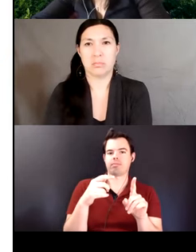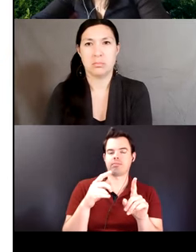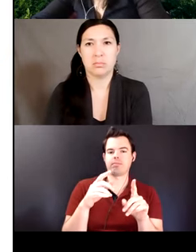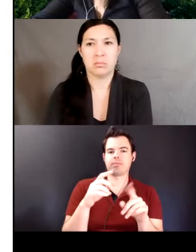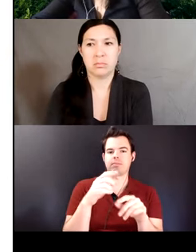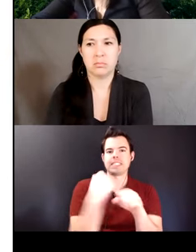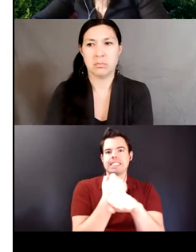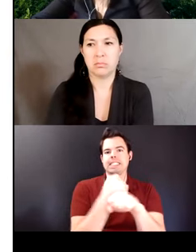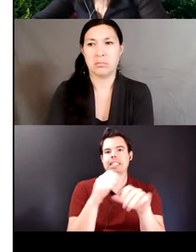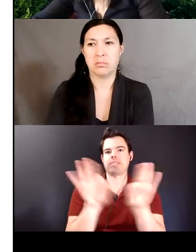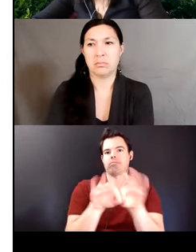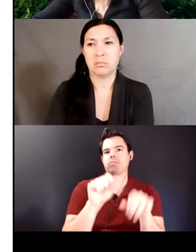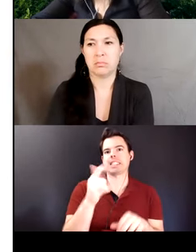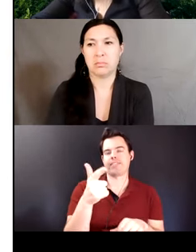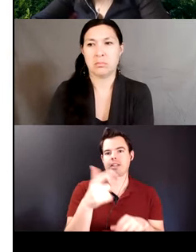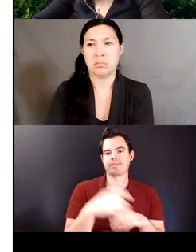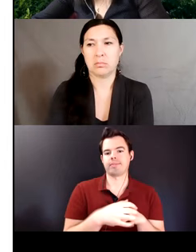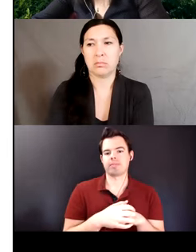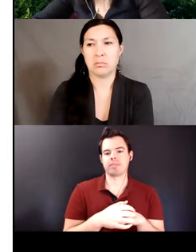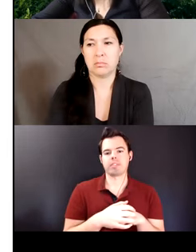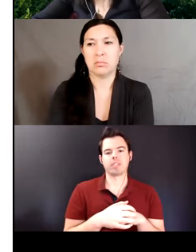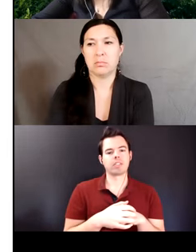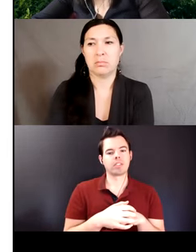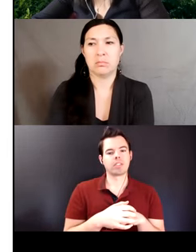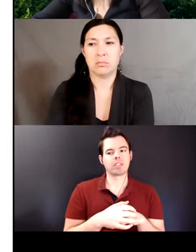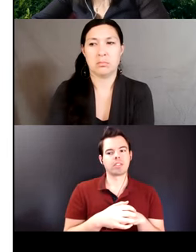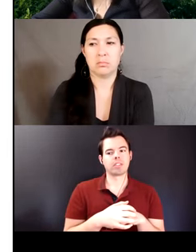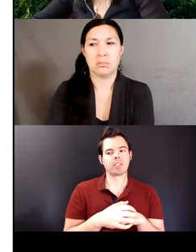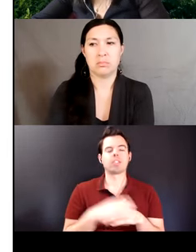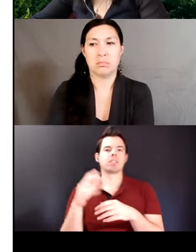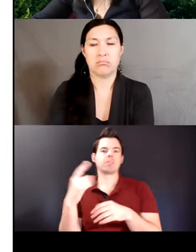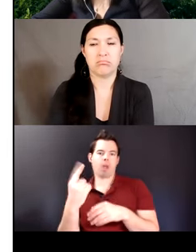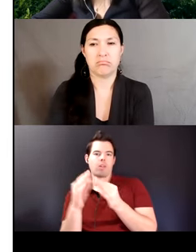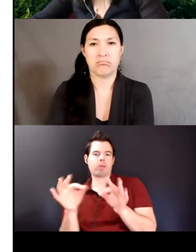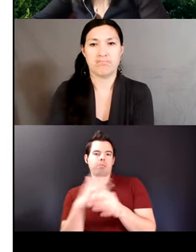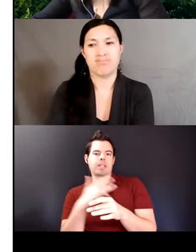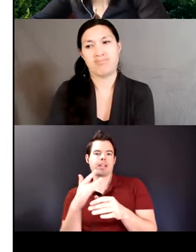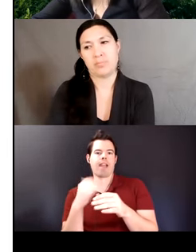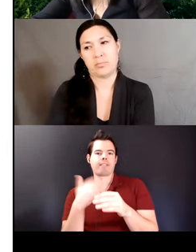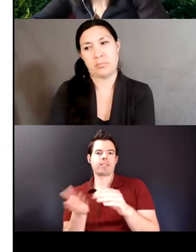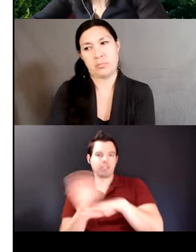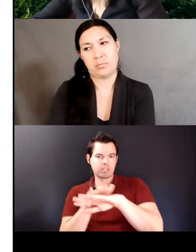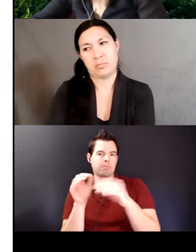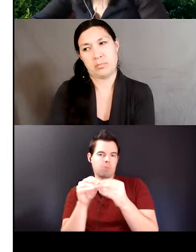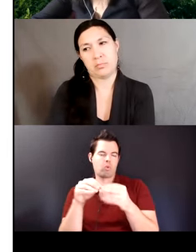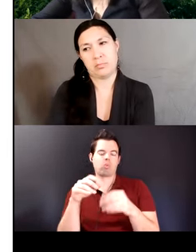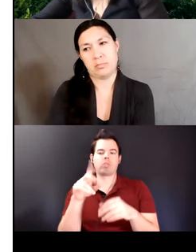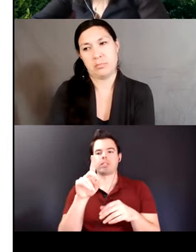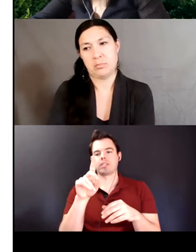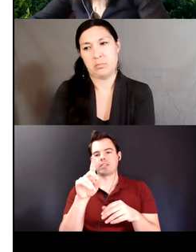more likely to have more derivational suffixes actually 14 complex suffixes